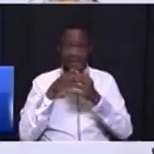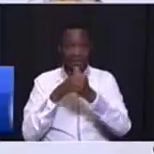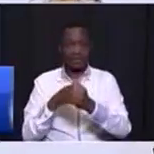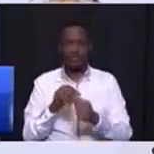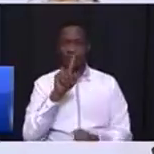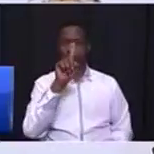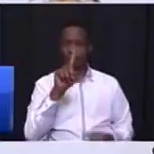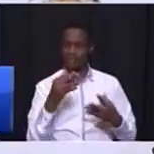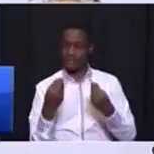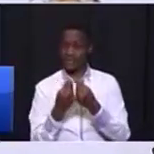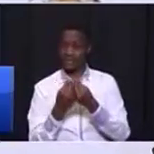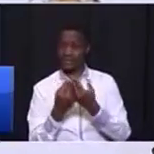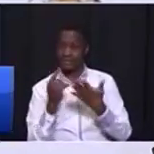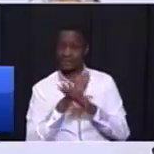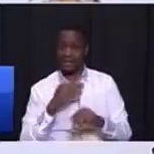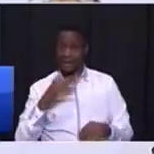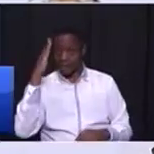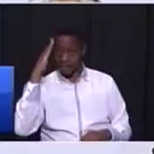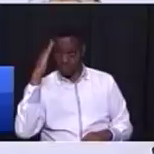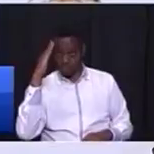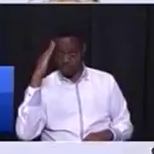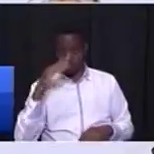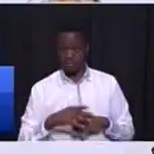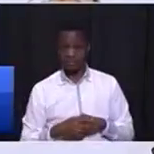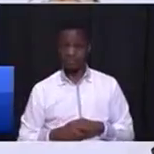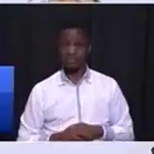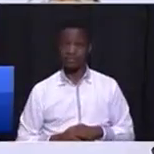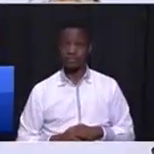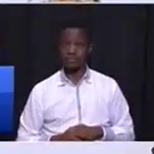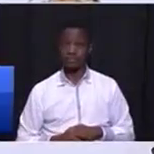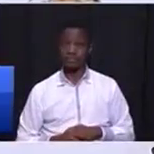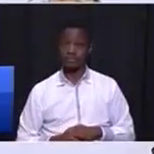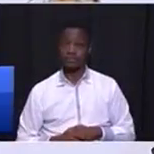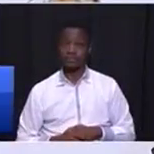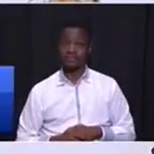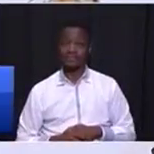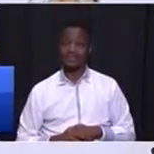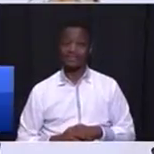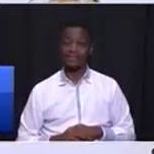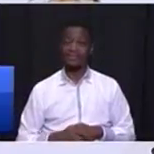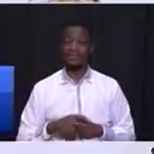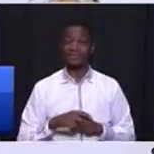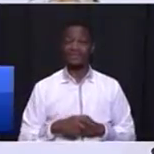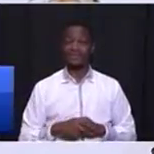One of the things I have come to know is that things don't happen